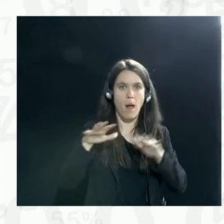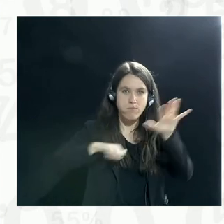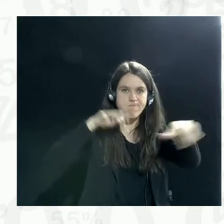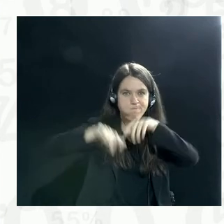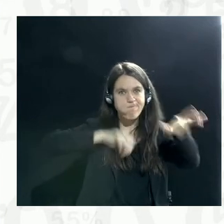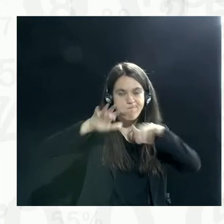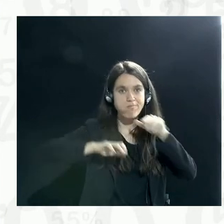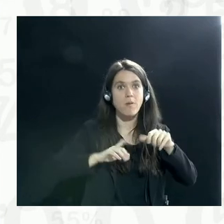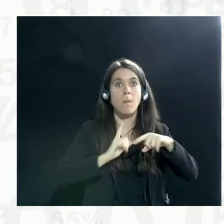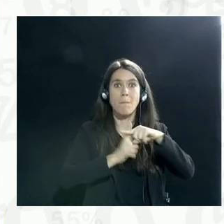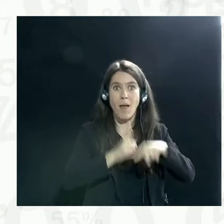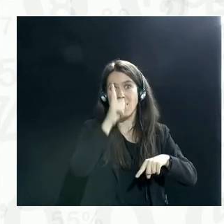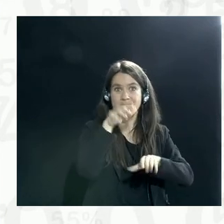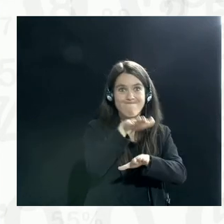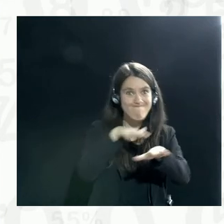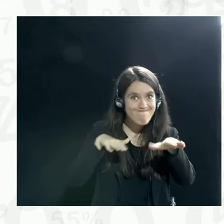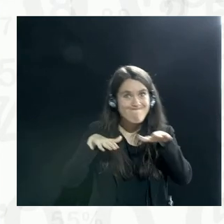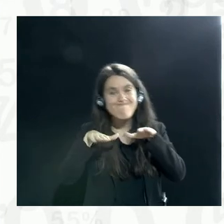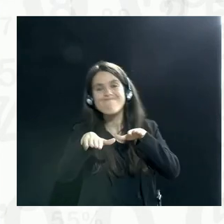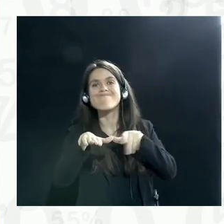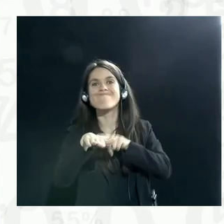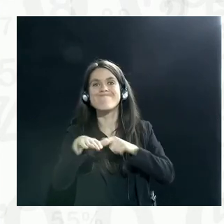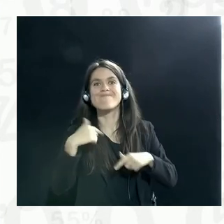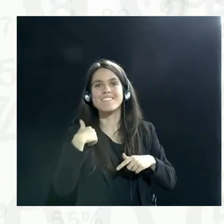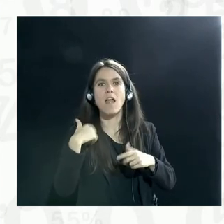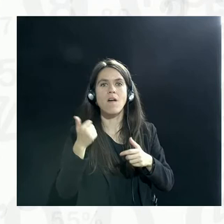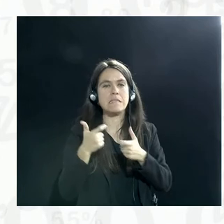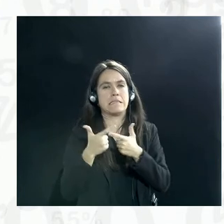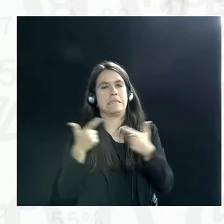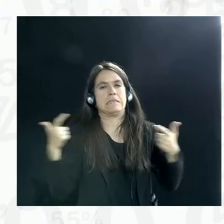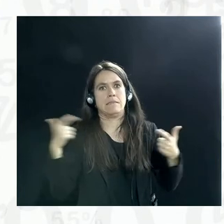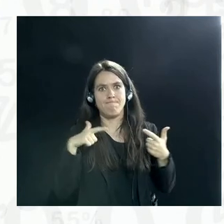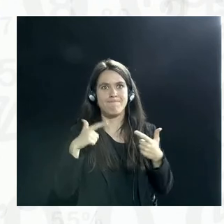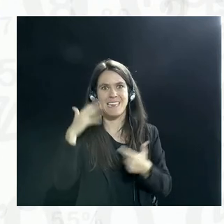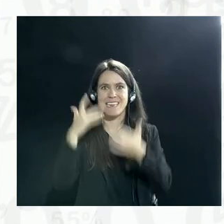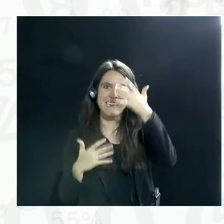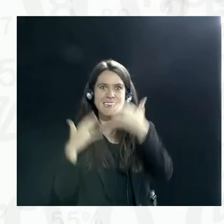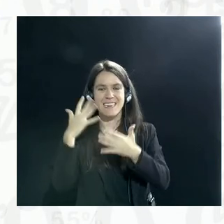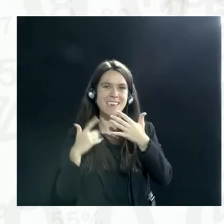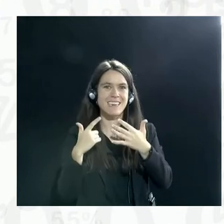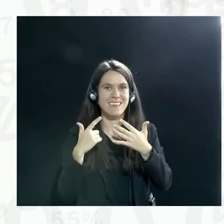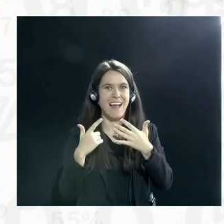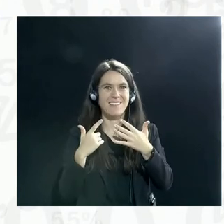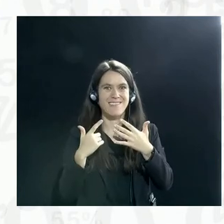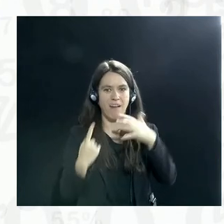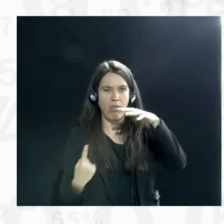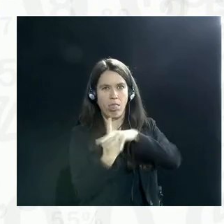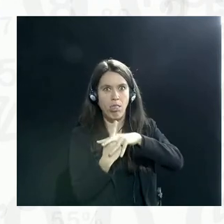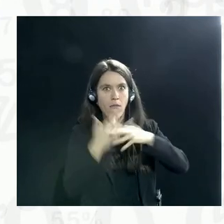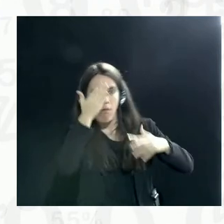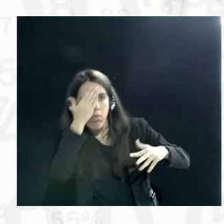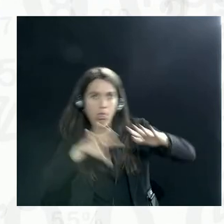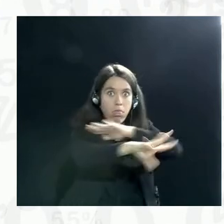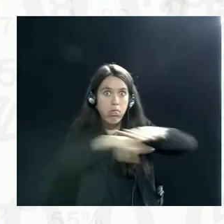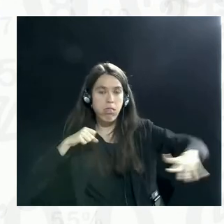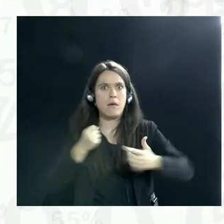time, coexists with the fact that we also have a large number of data breaches, cybersecurity incidents in the world. what's happened